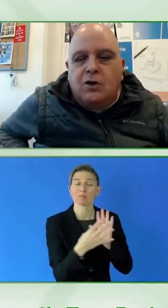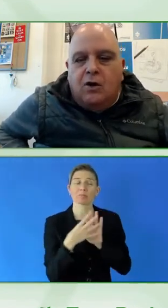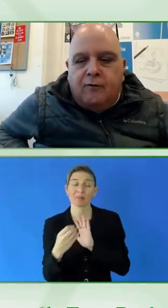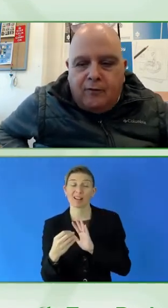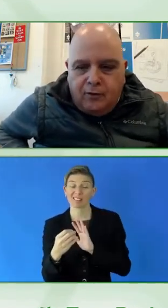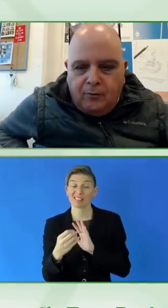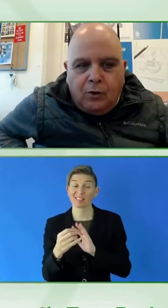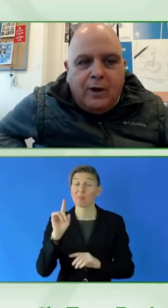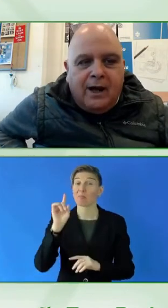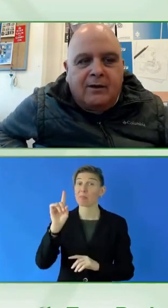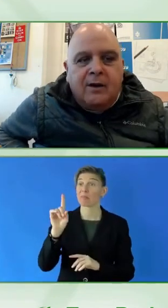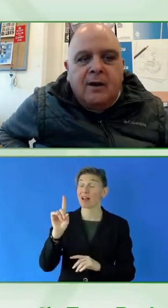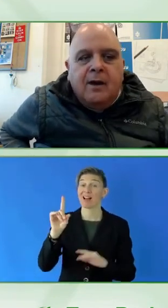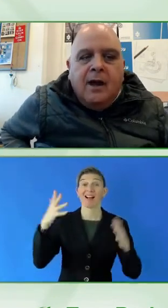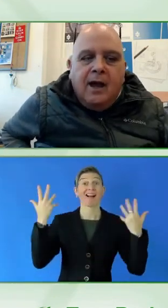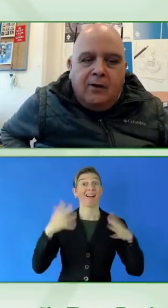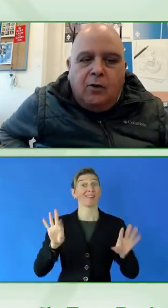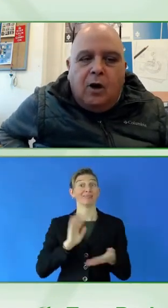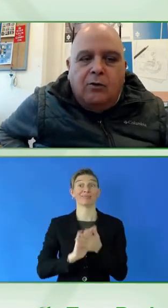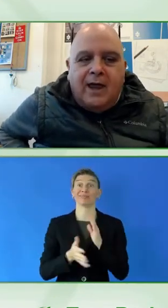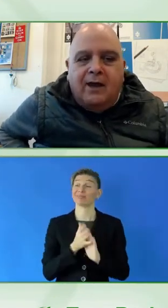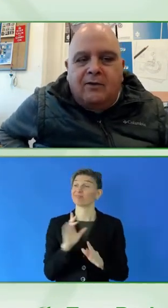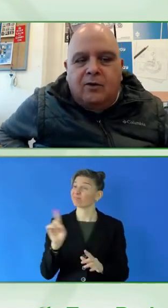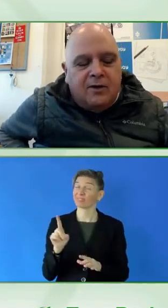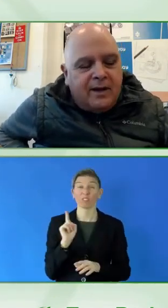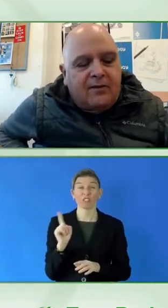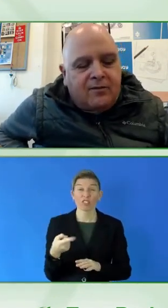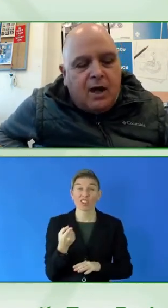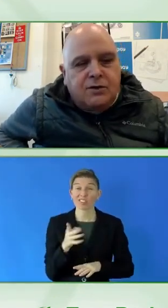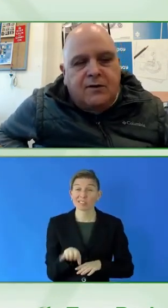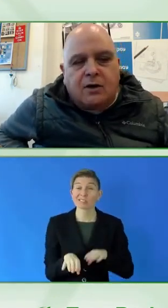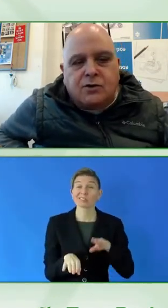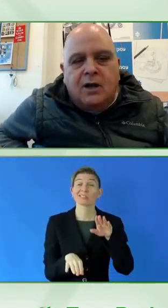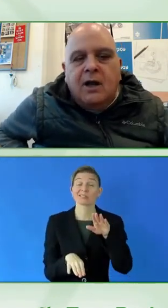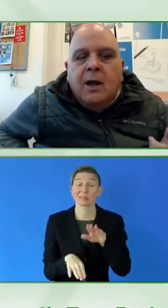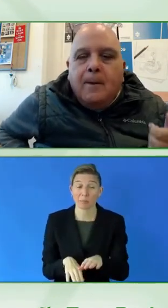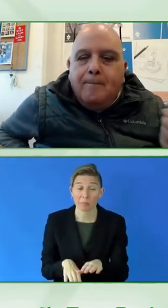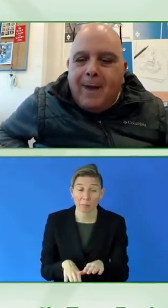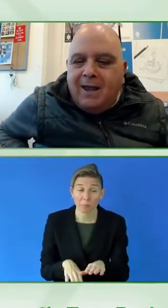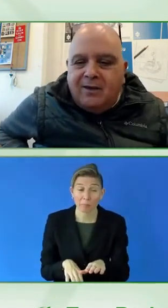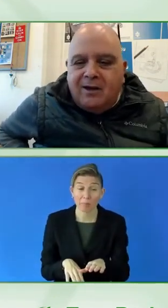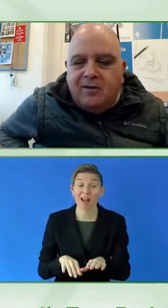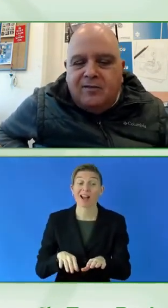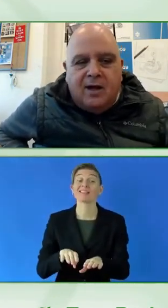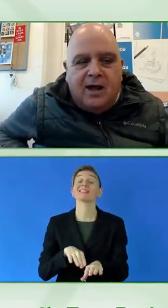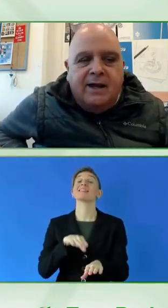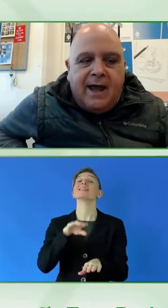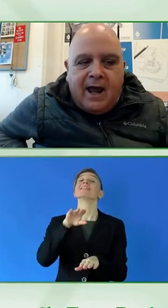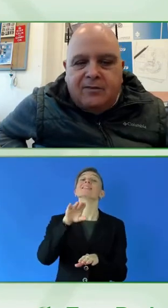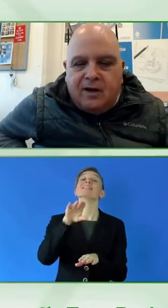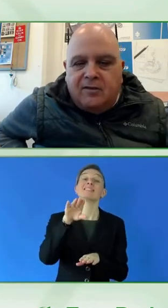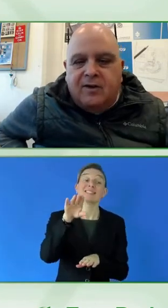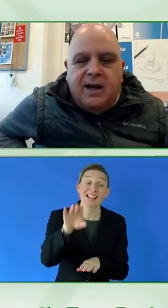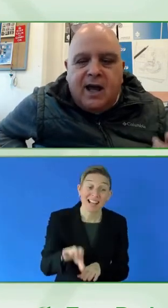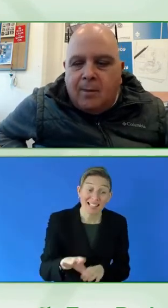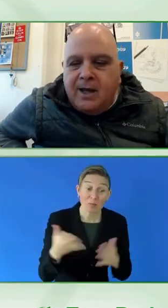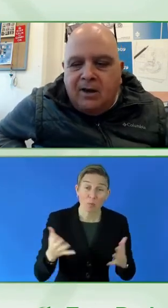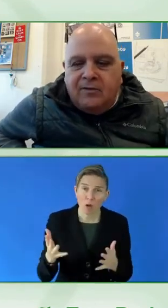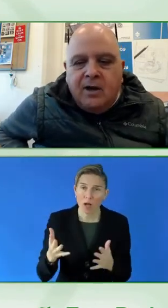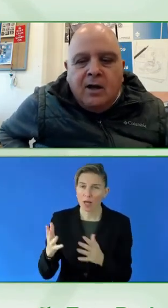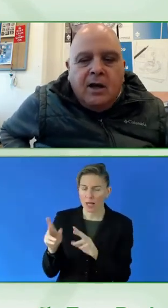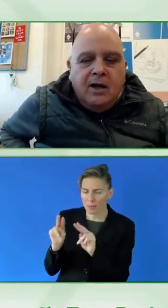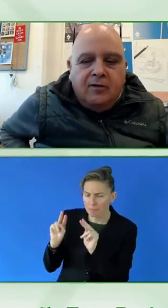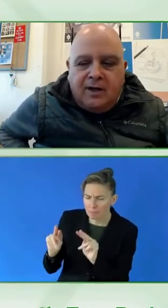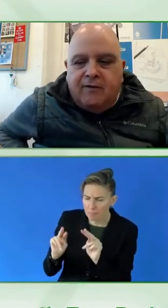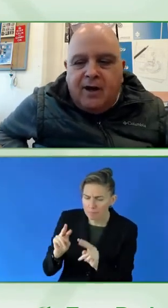the first stage of doing it. And you go next, and the next stage is actually maintenance and excellence and